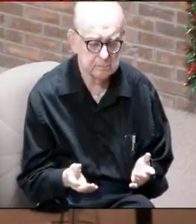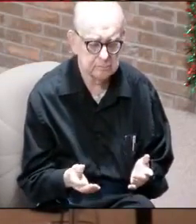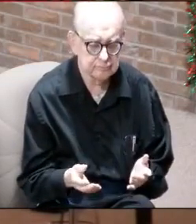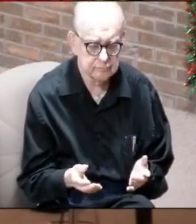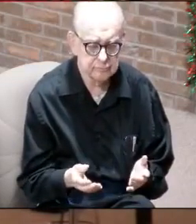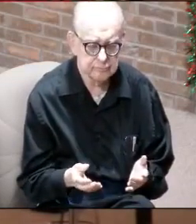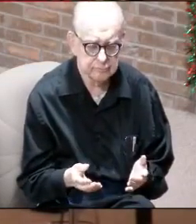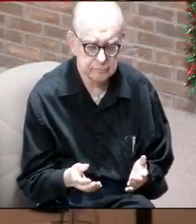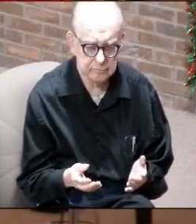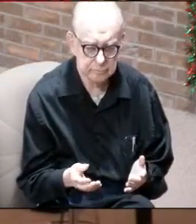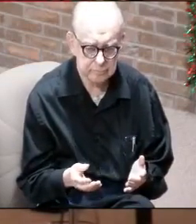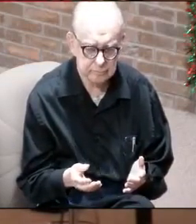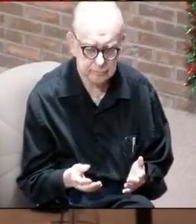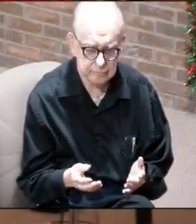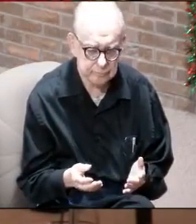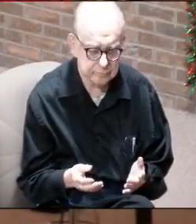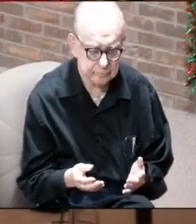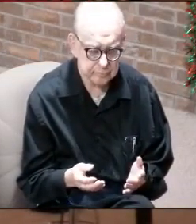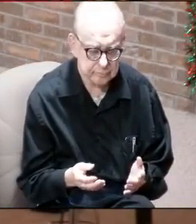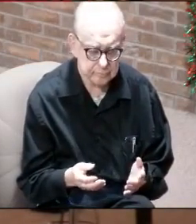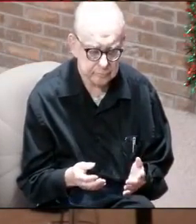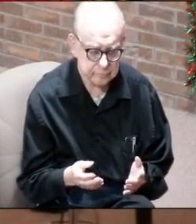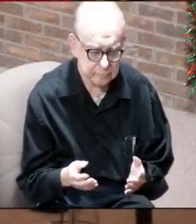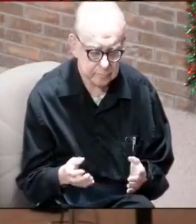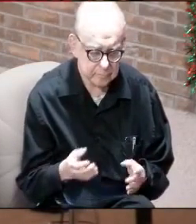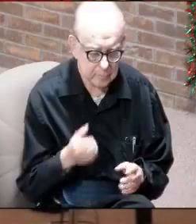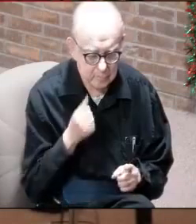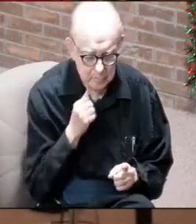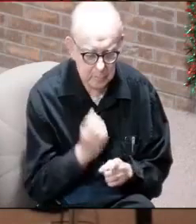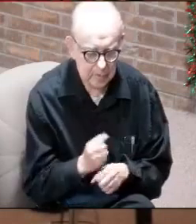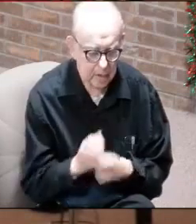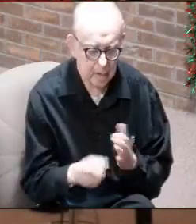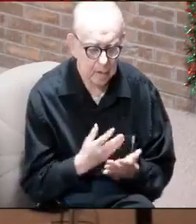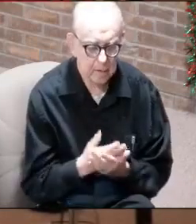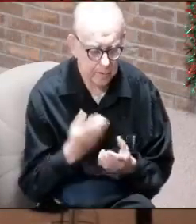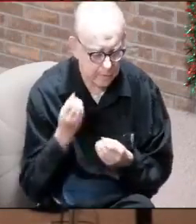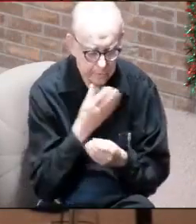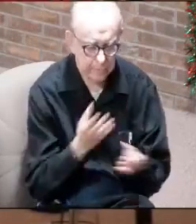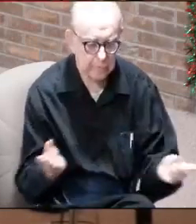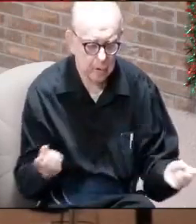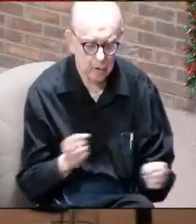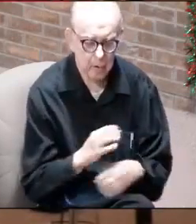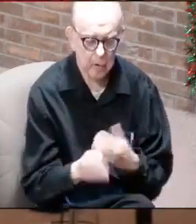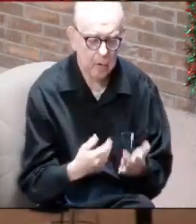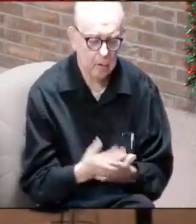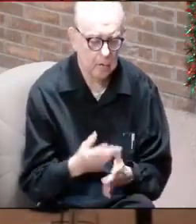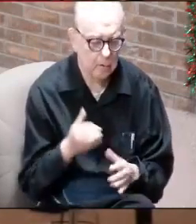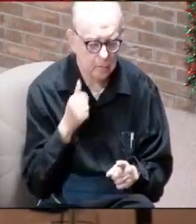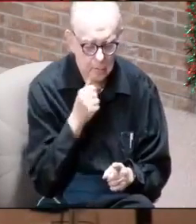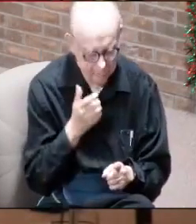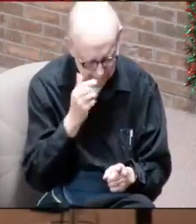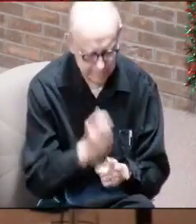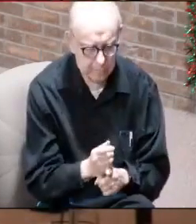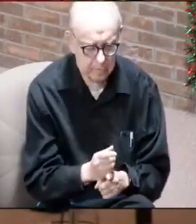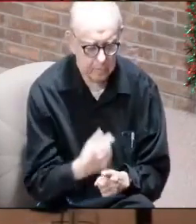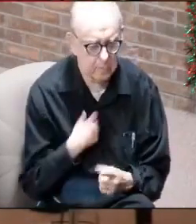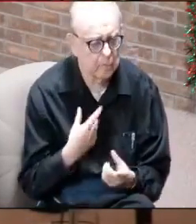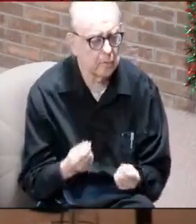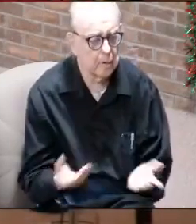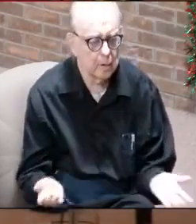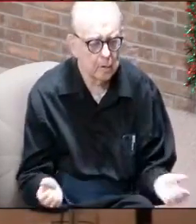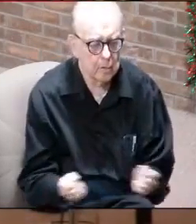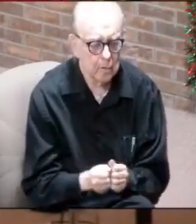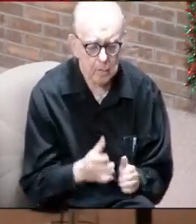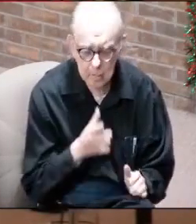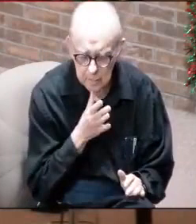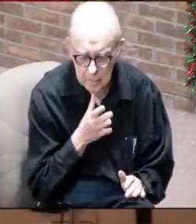And so she was trying to get some input from all of my brothers and sisters saying, okay, what are you going to do? What are we going to